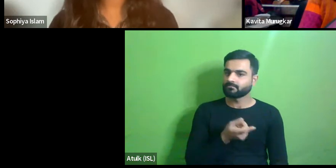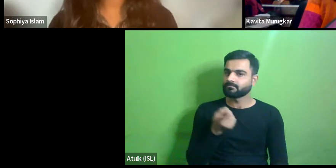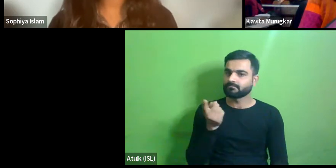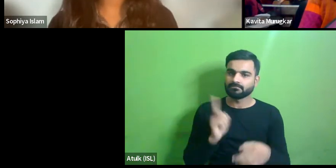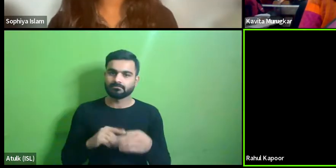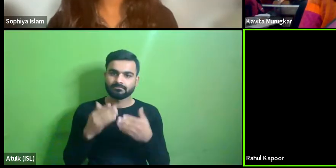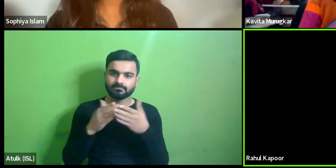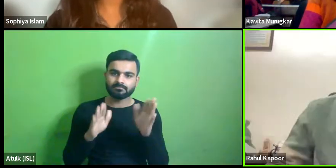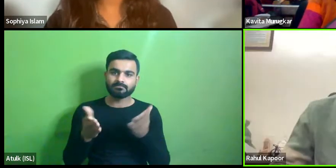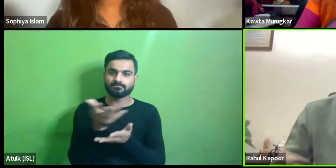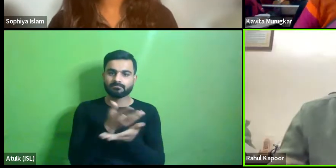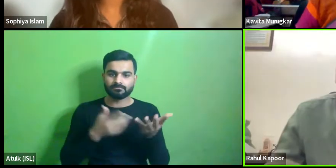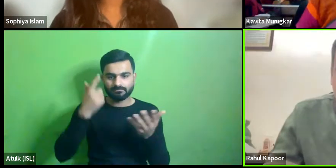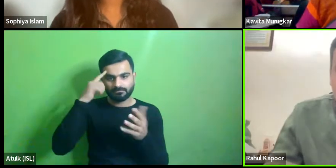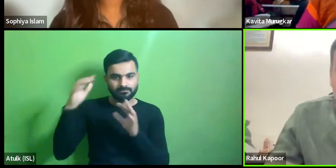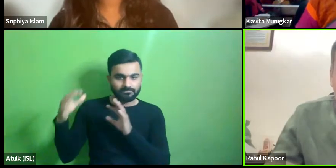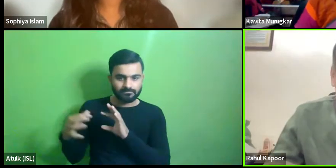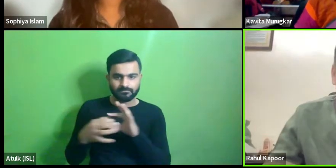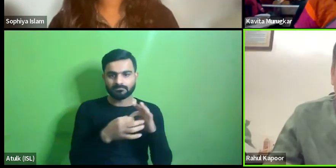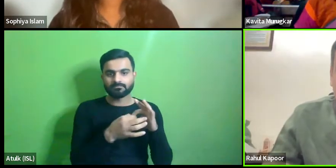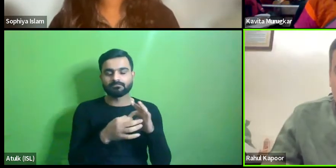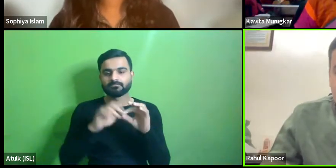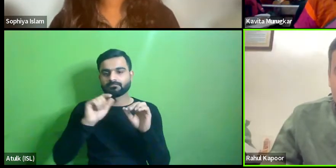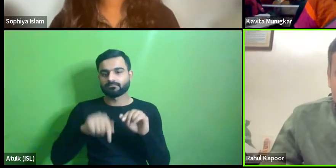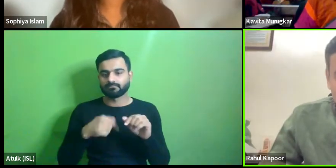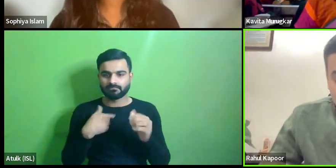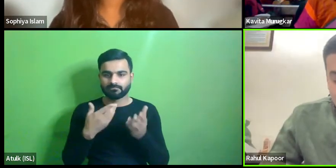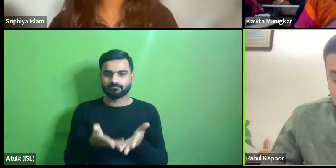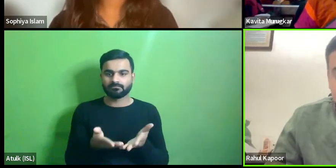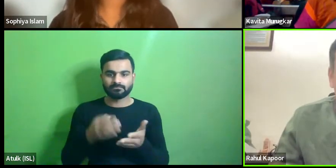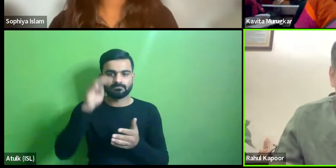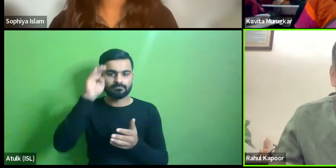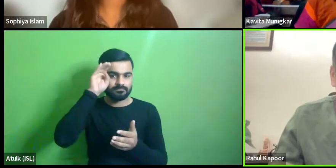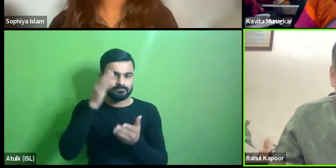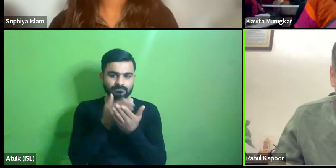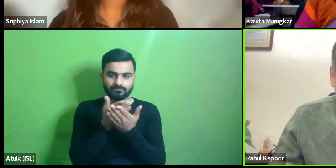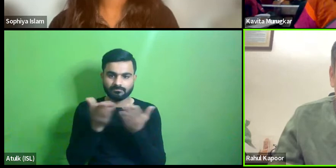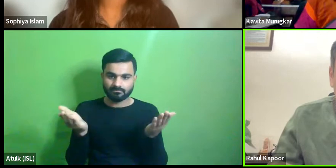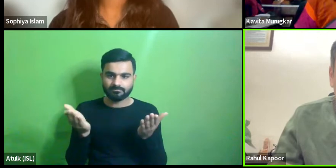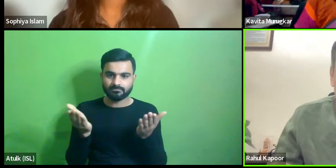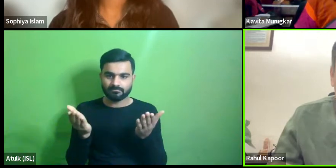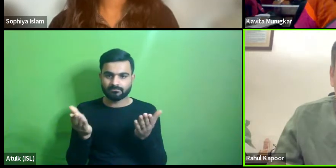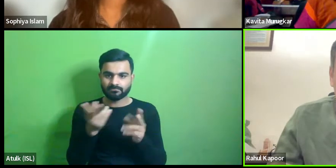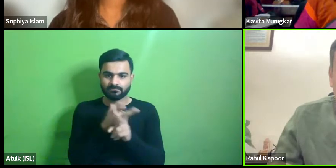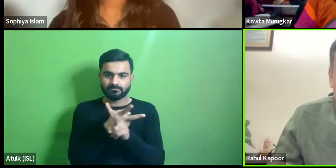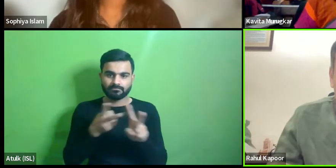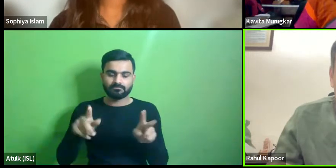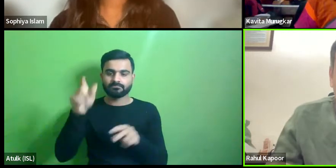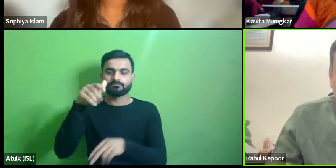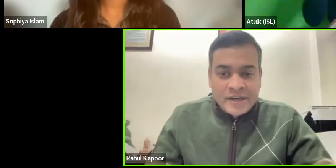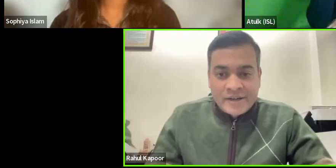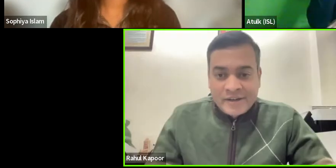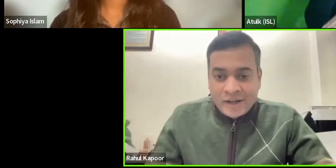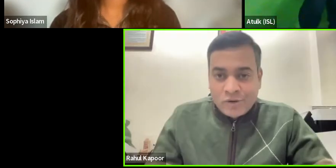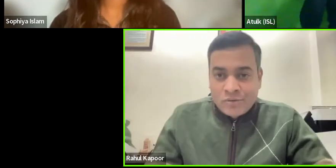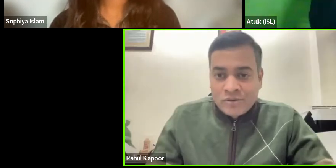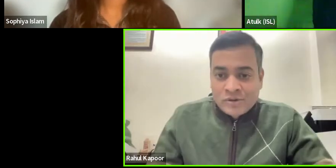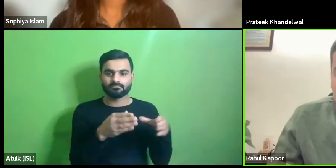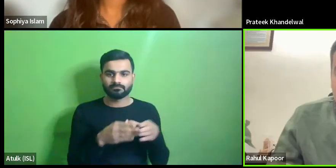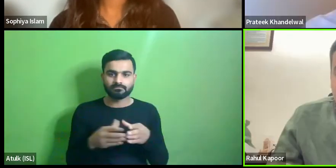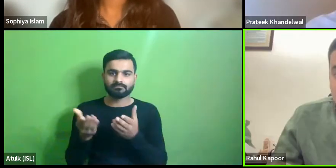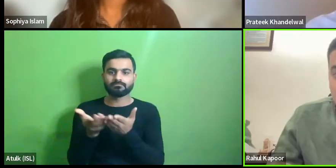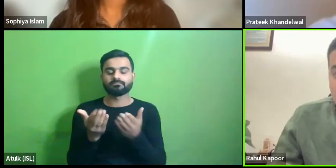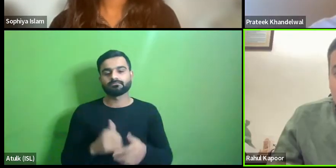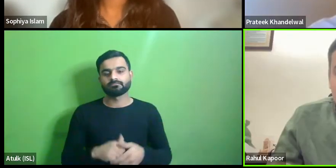opening and set the context here but here i am after listening to the various panelists on this group and now